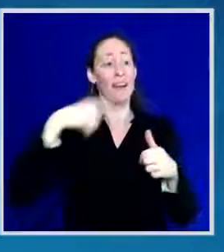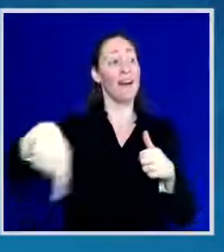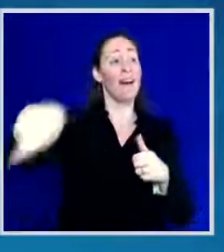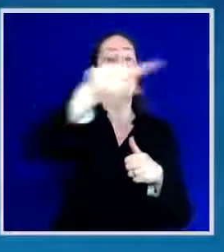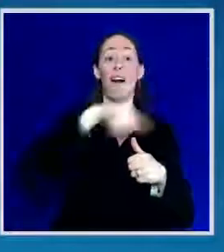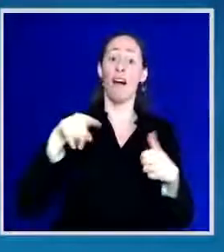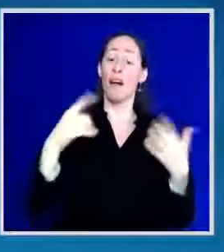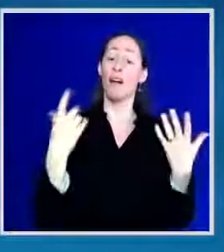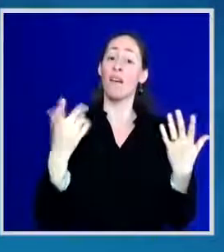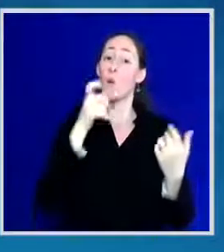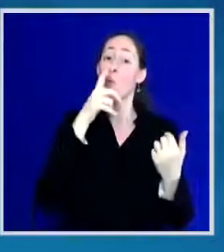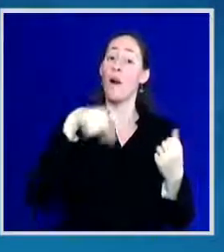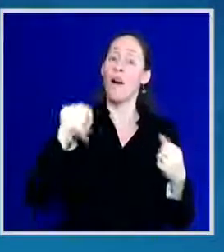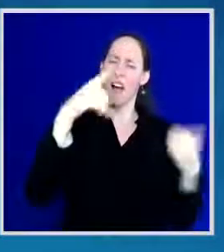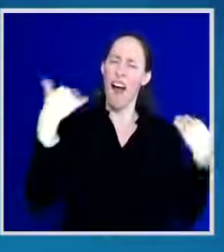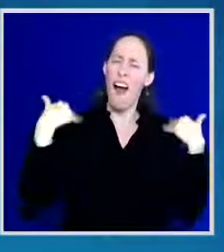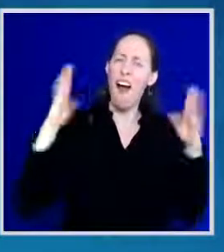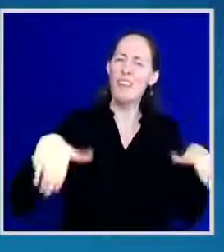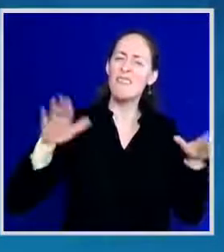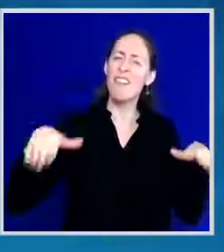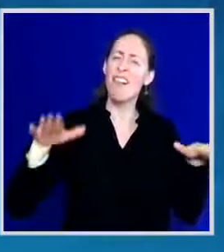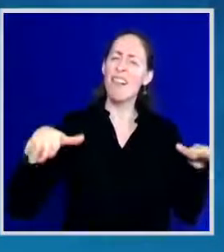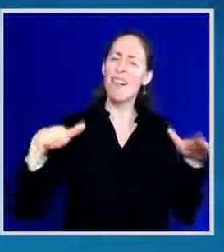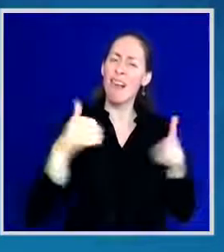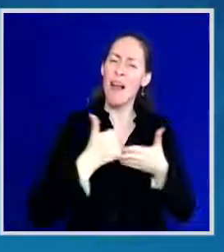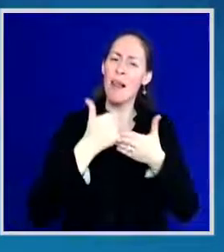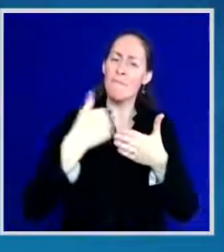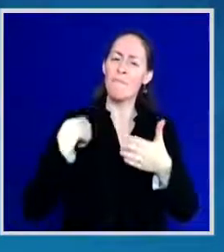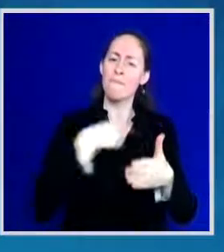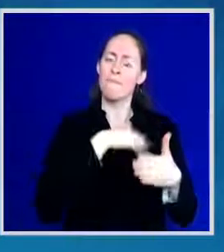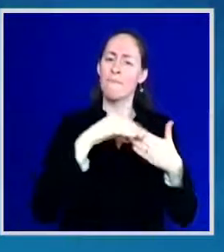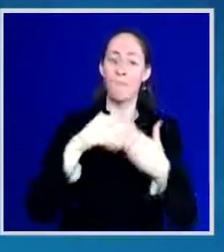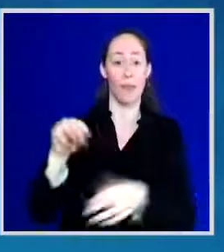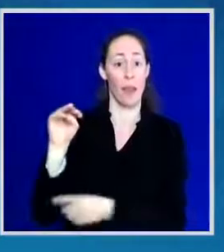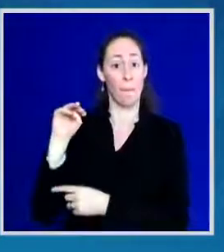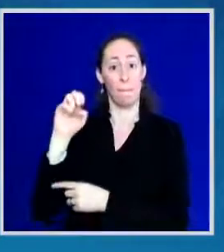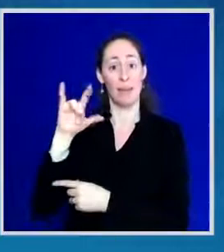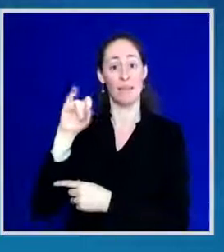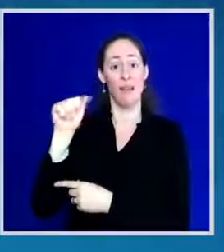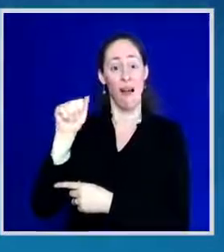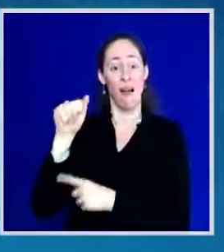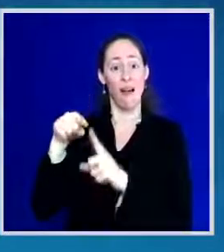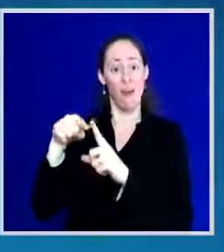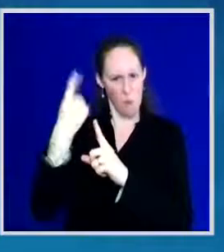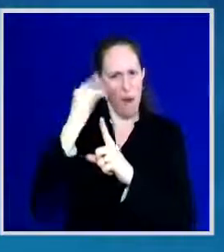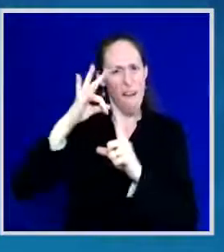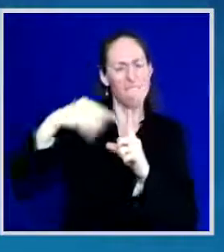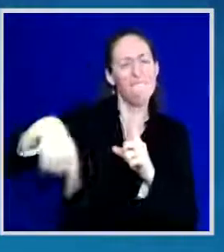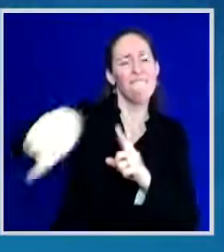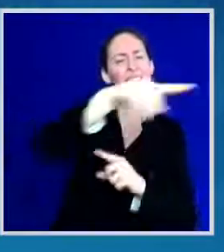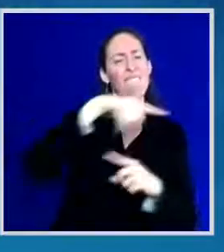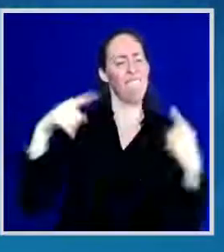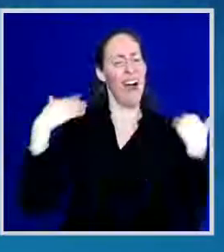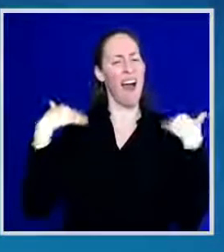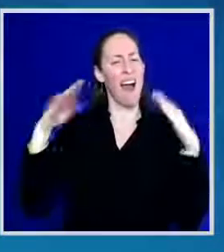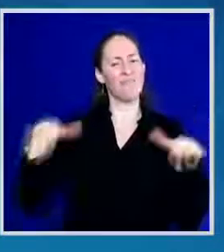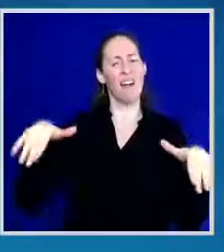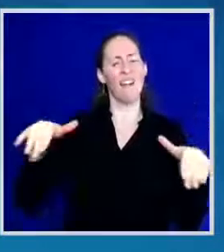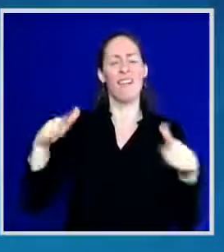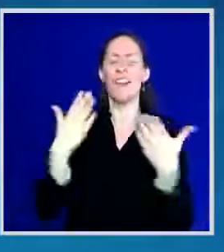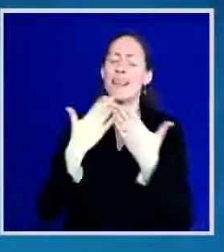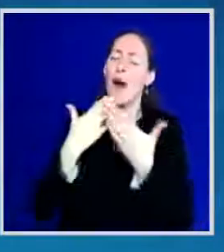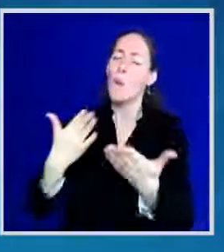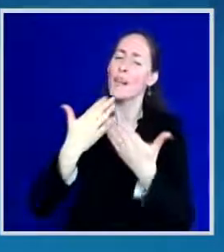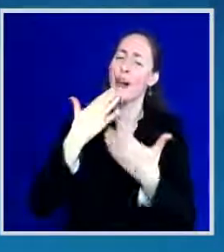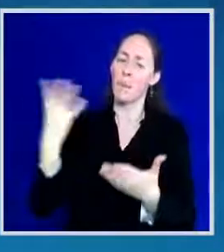And I would say Melissa Wesby is one of those individuals. Thank you, Melissa, for that incredible introduction. to the